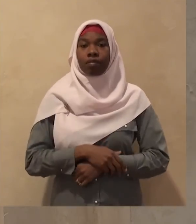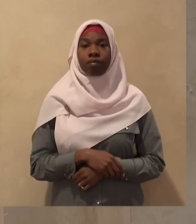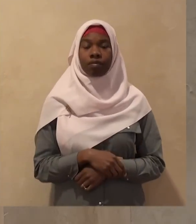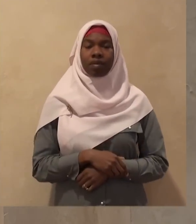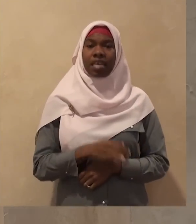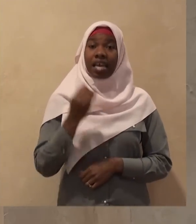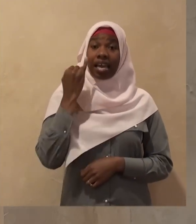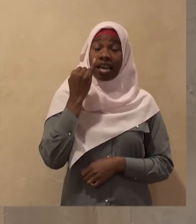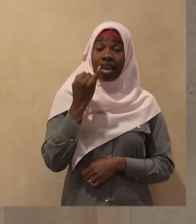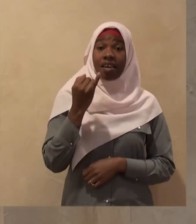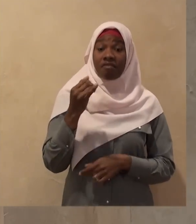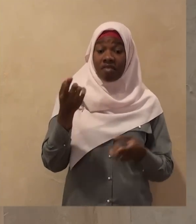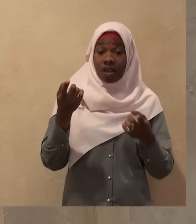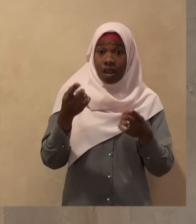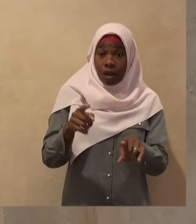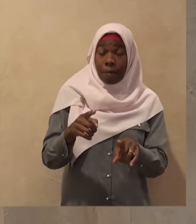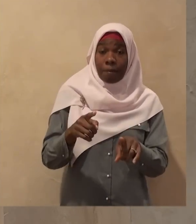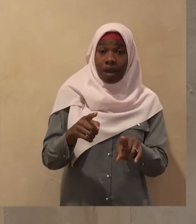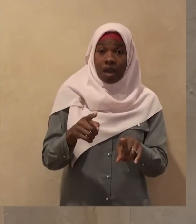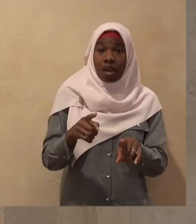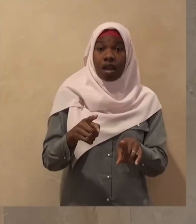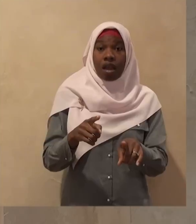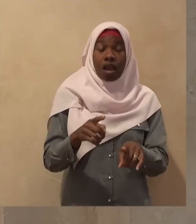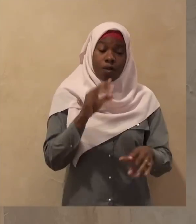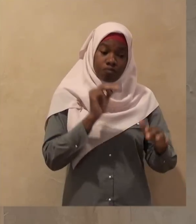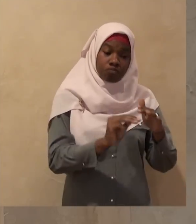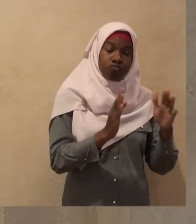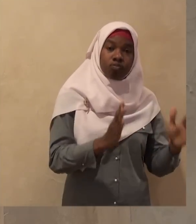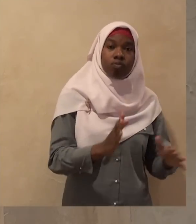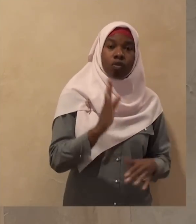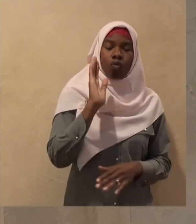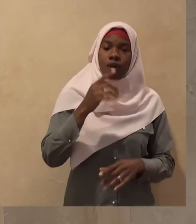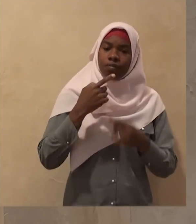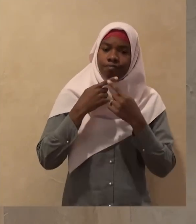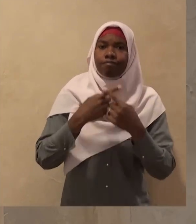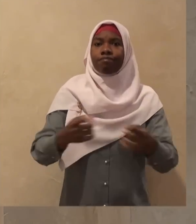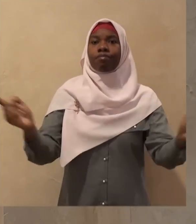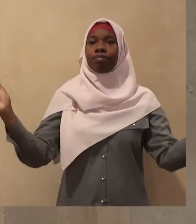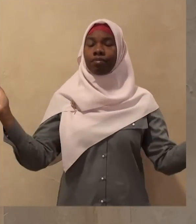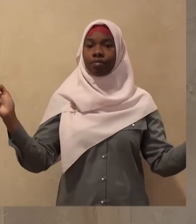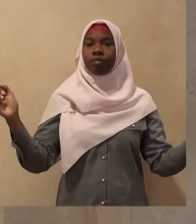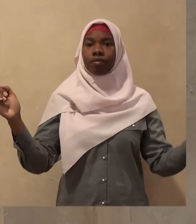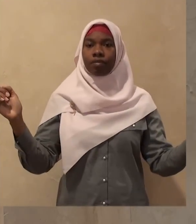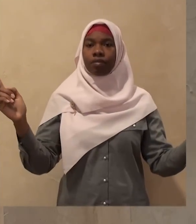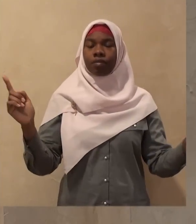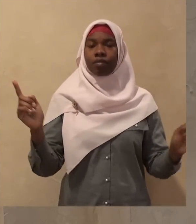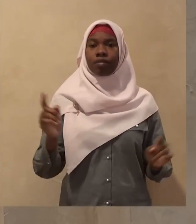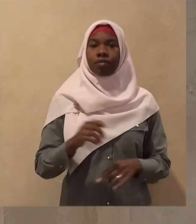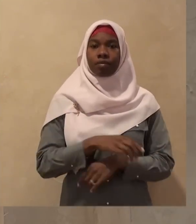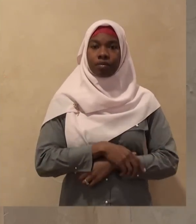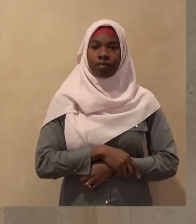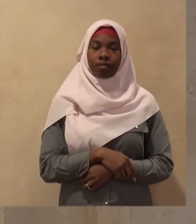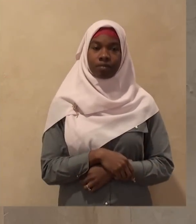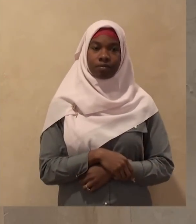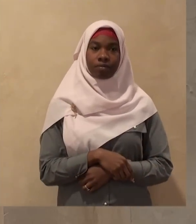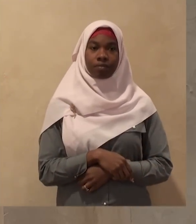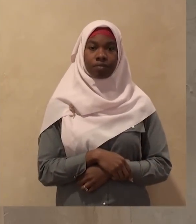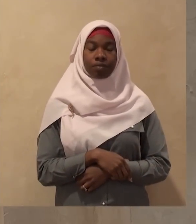of Allah was most sincere of people the Rasul of Allah